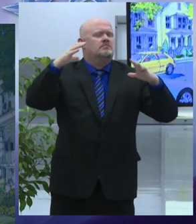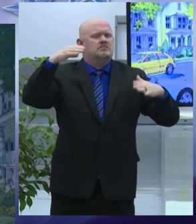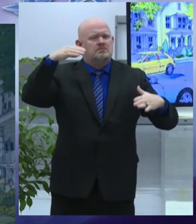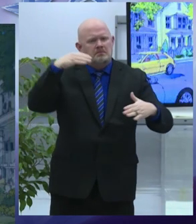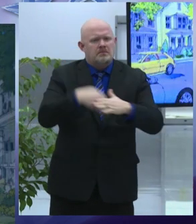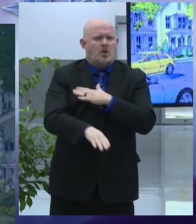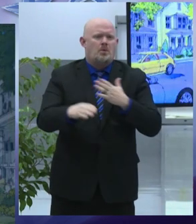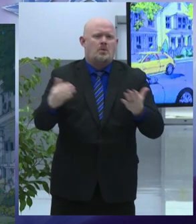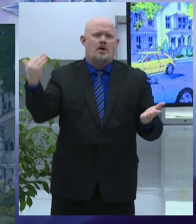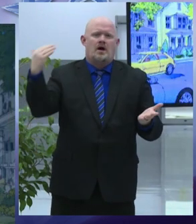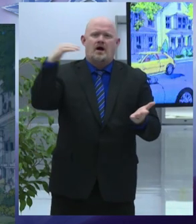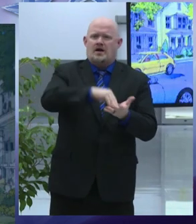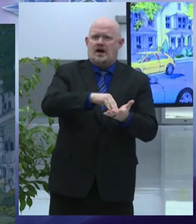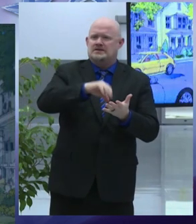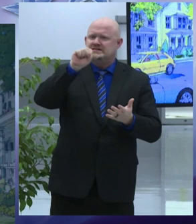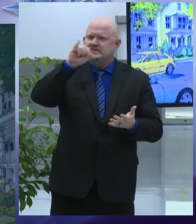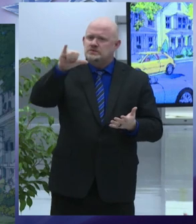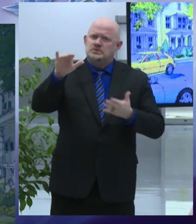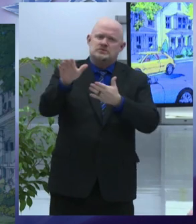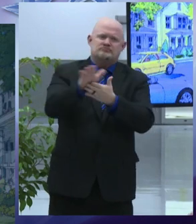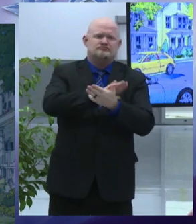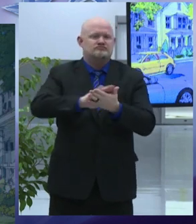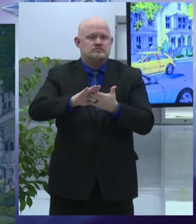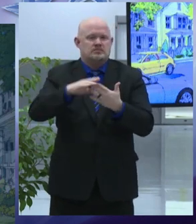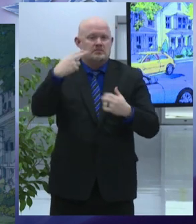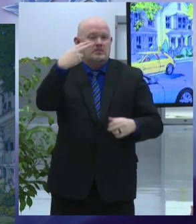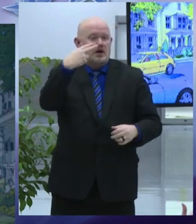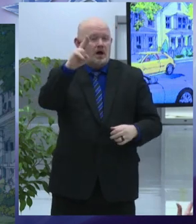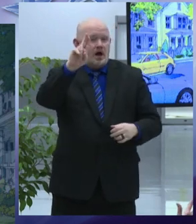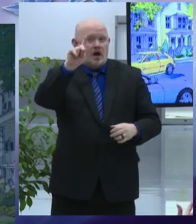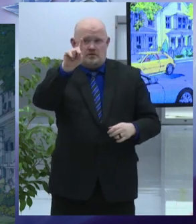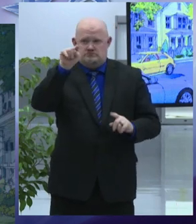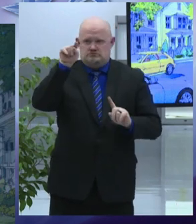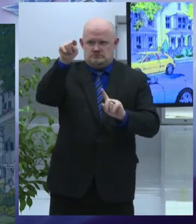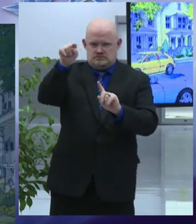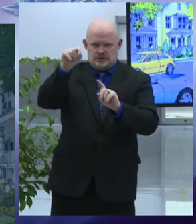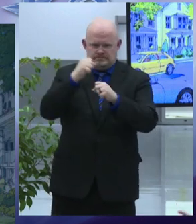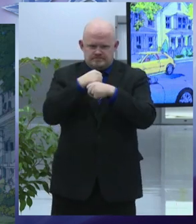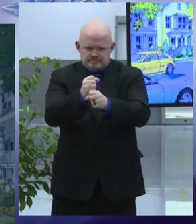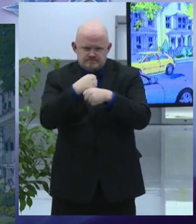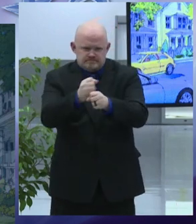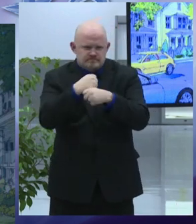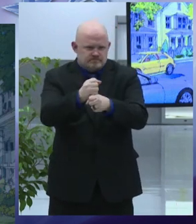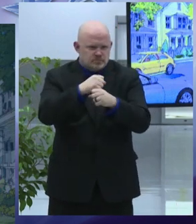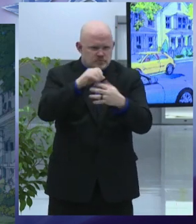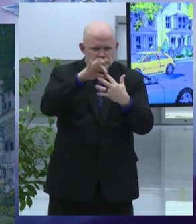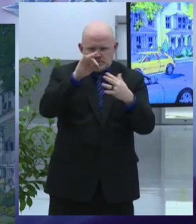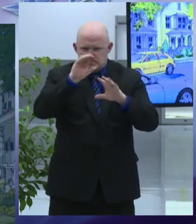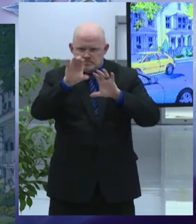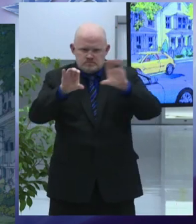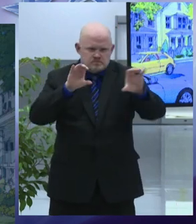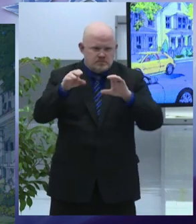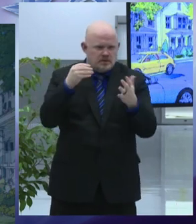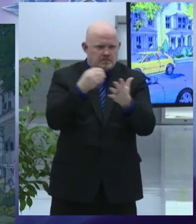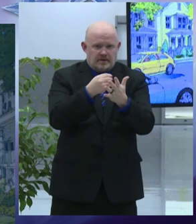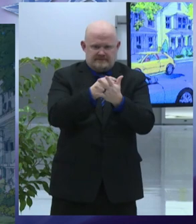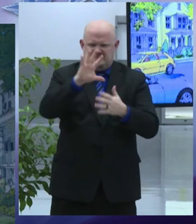place-based initiative the choice neighborhoods initiative for 50 million dollars in federal money to comprehensively invest in the neighborhood